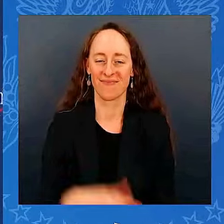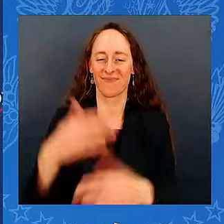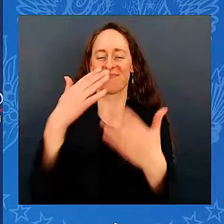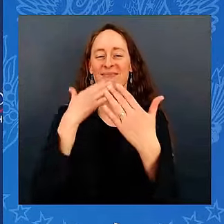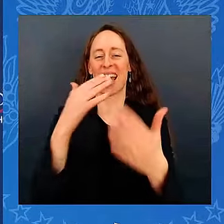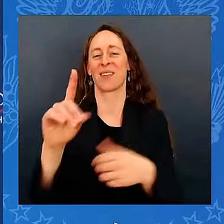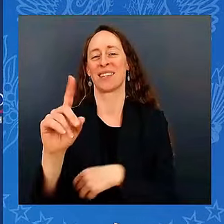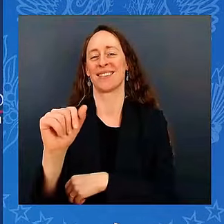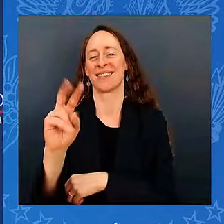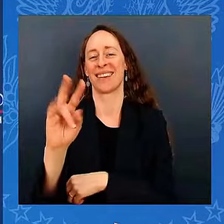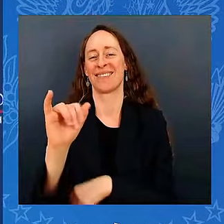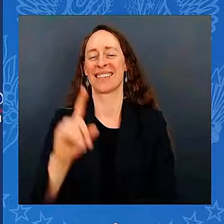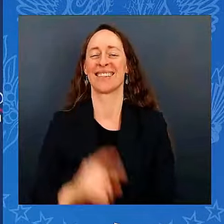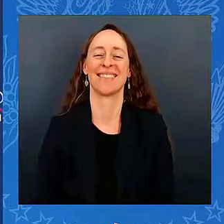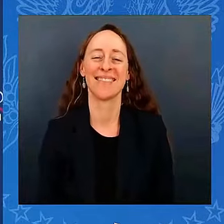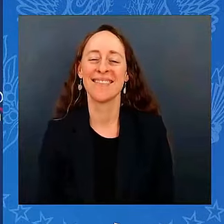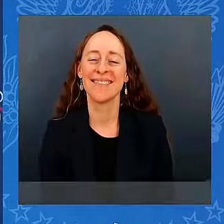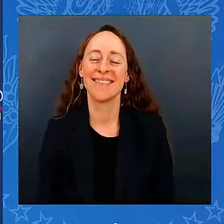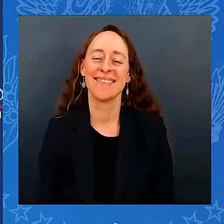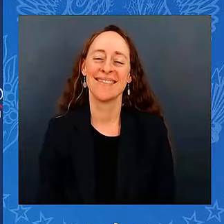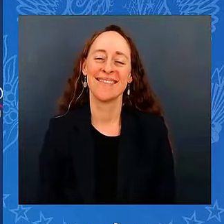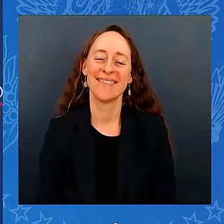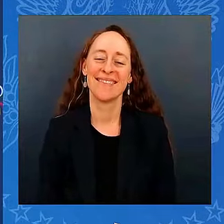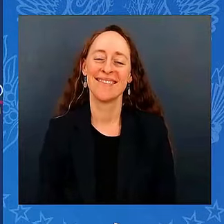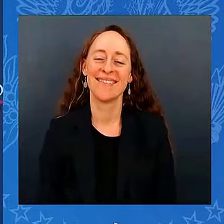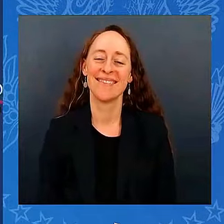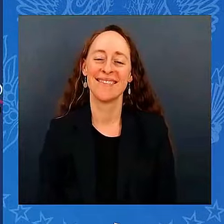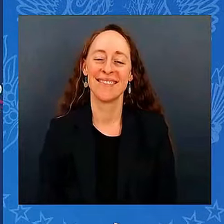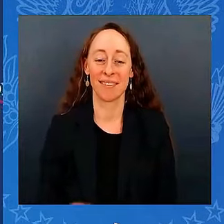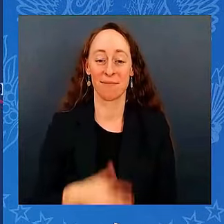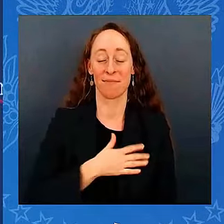In my household, refer to David as the Washington Monument.